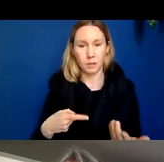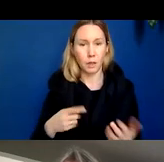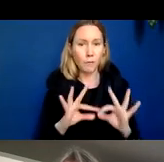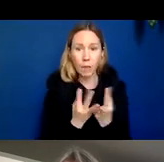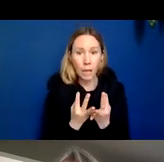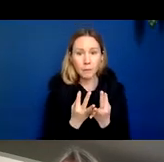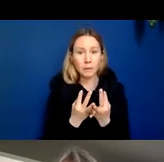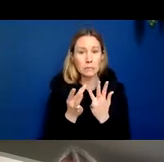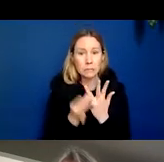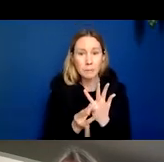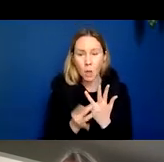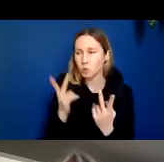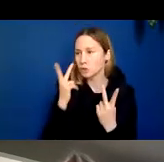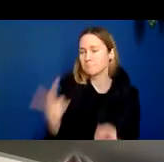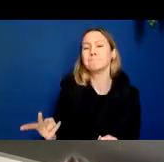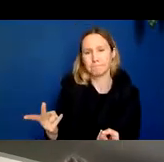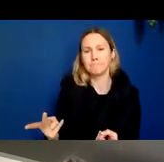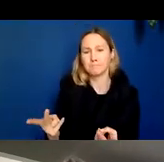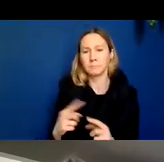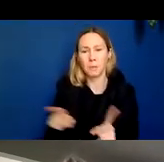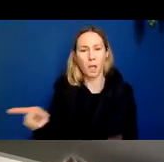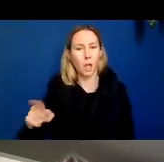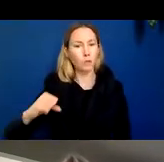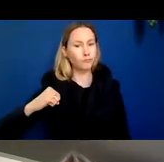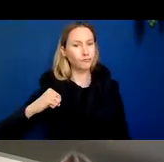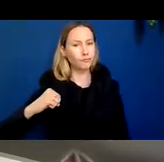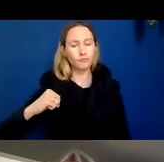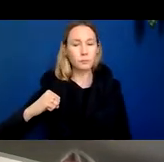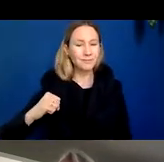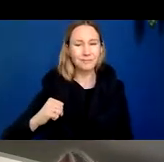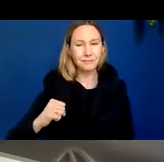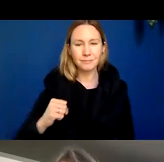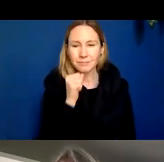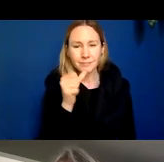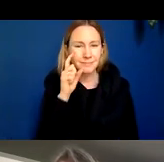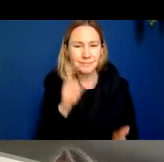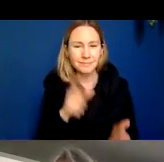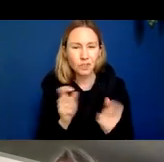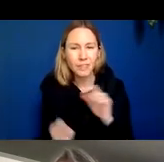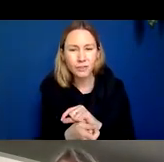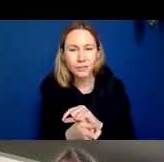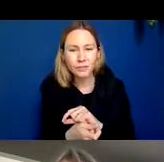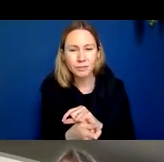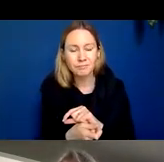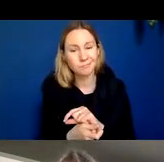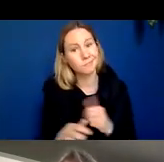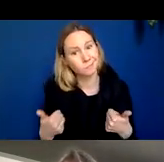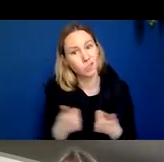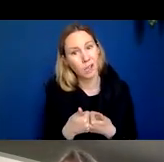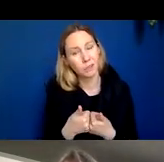it's not uncommon for them to have little insight into the changes that's always challenging